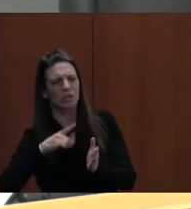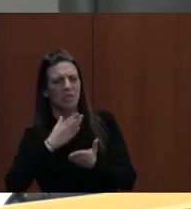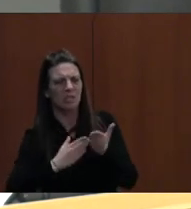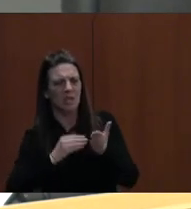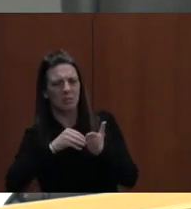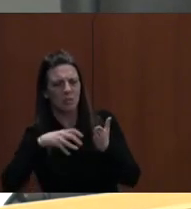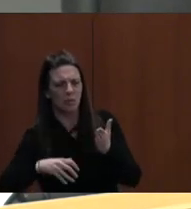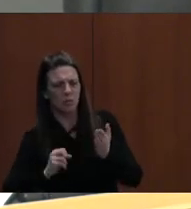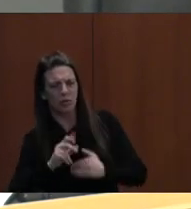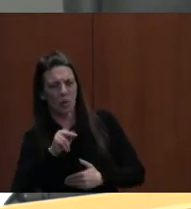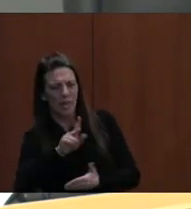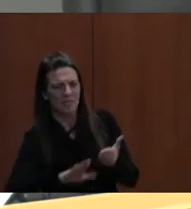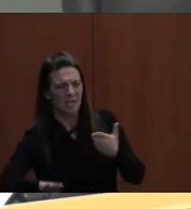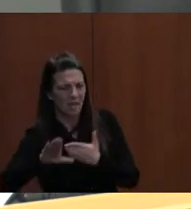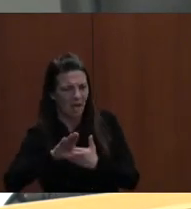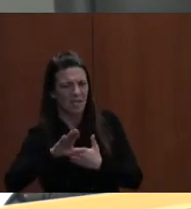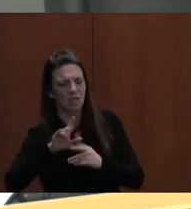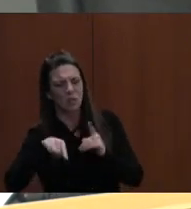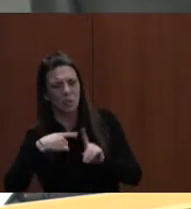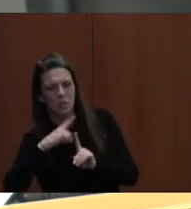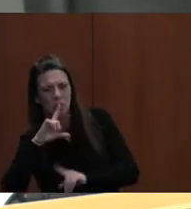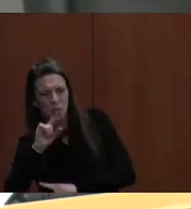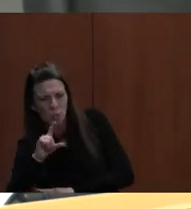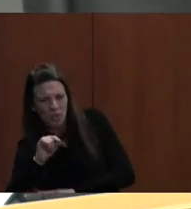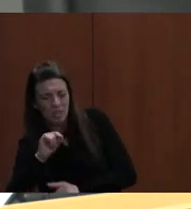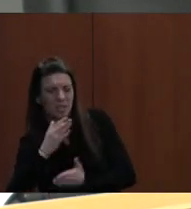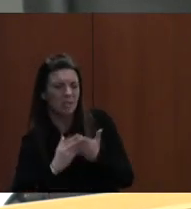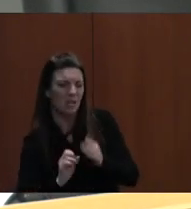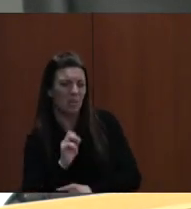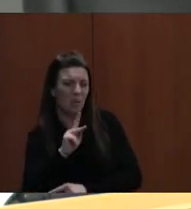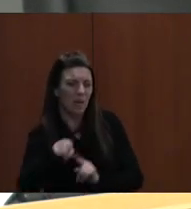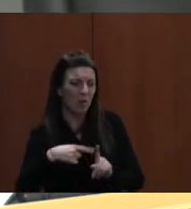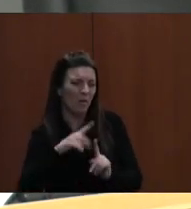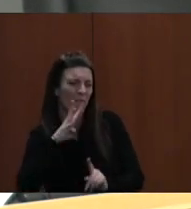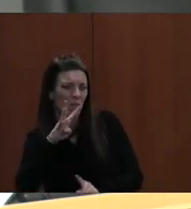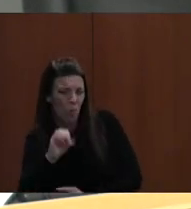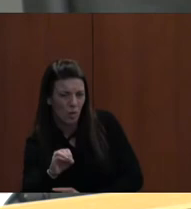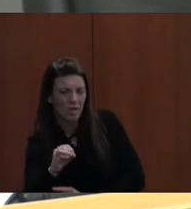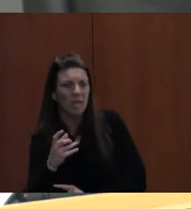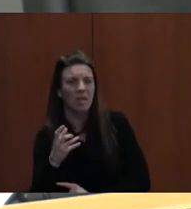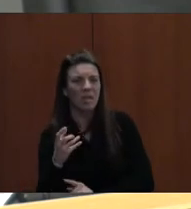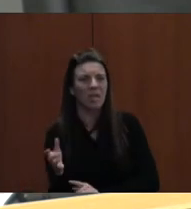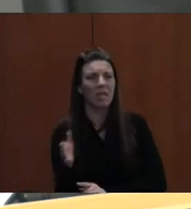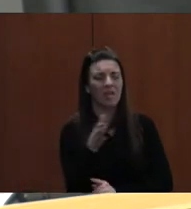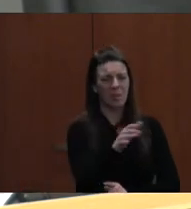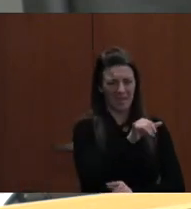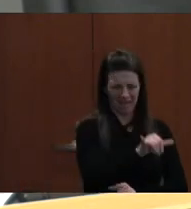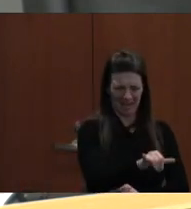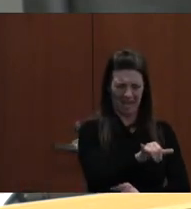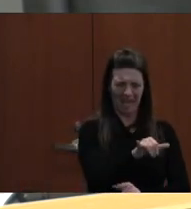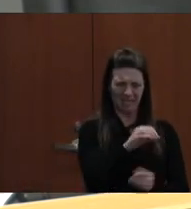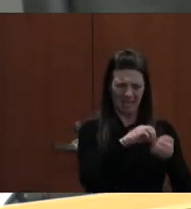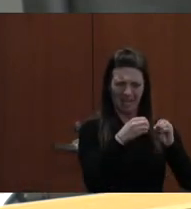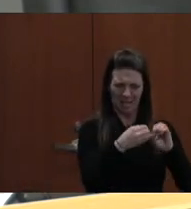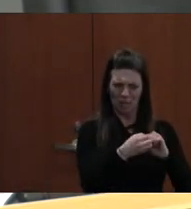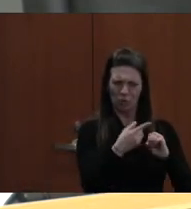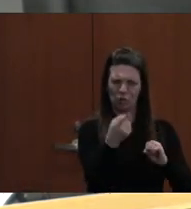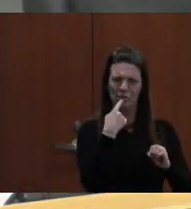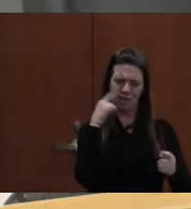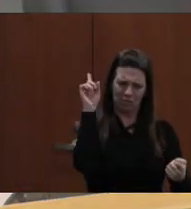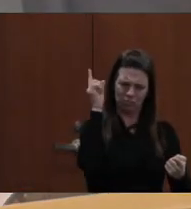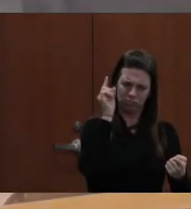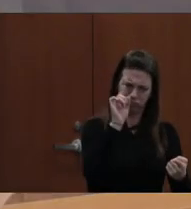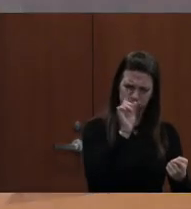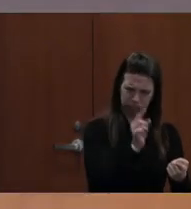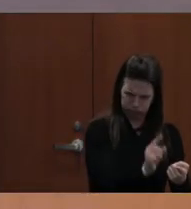There's some particular college work done that way. And the dropout rate, as you say, is probably down because I think you're probably